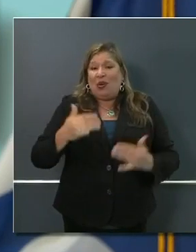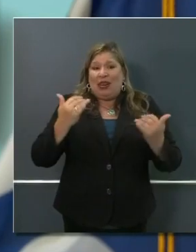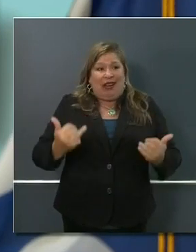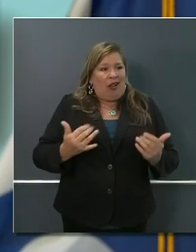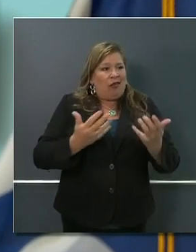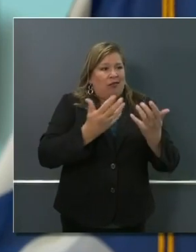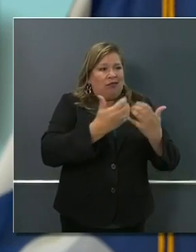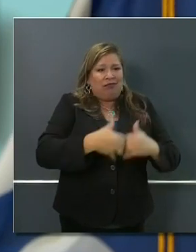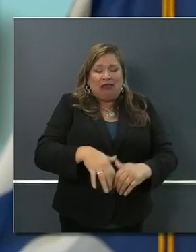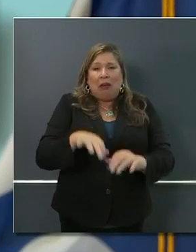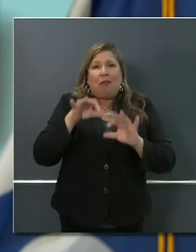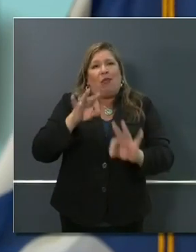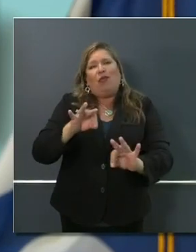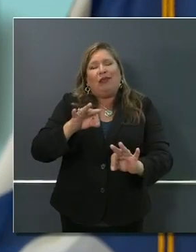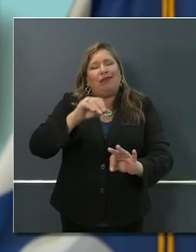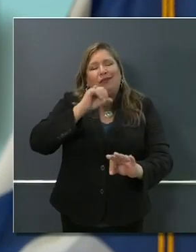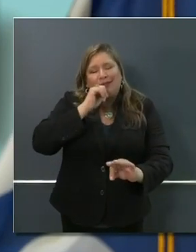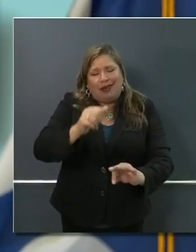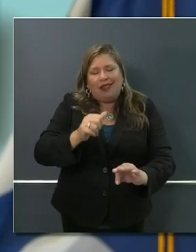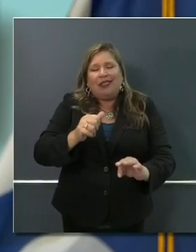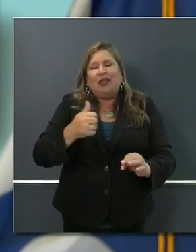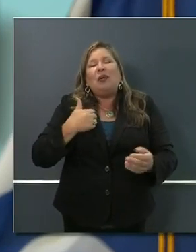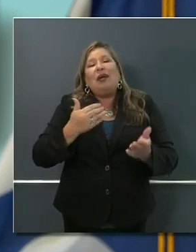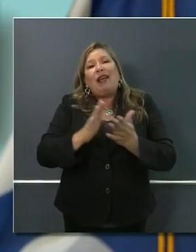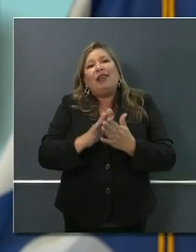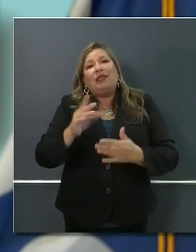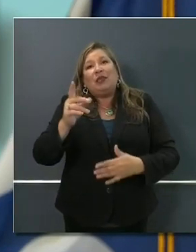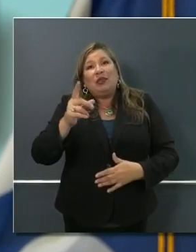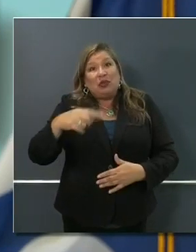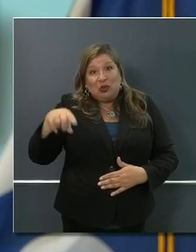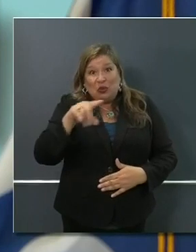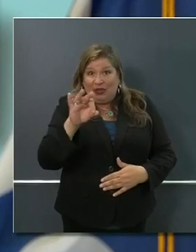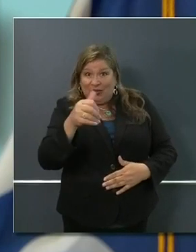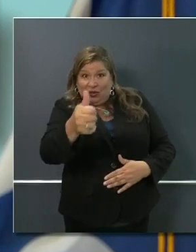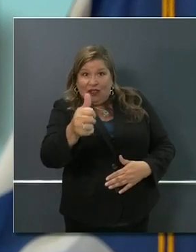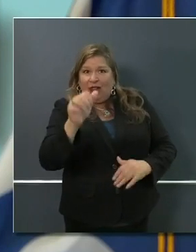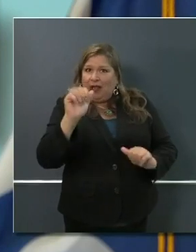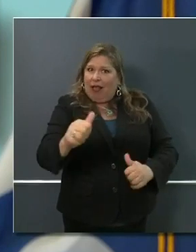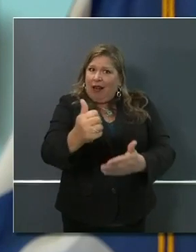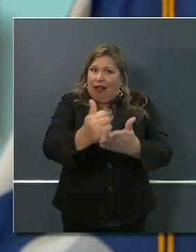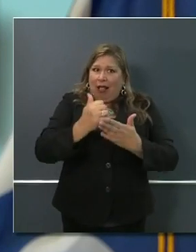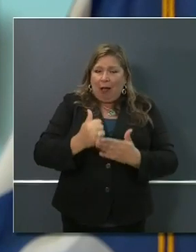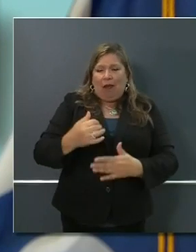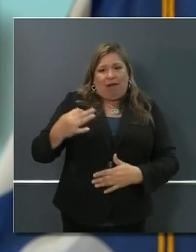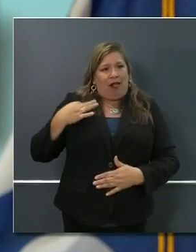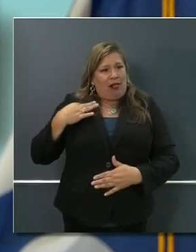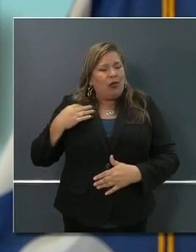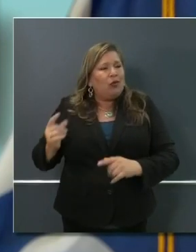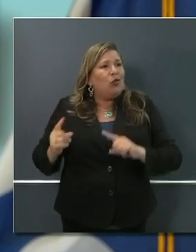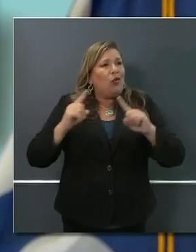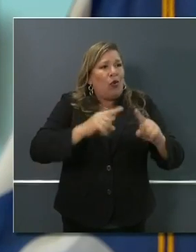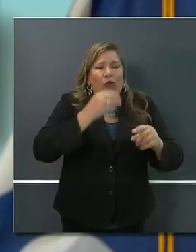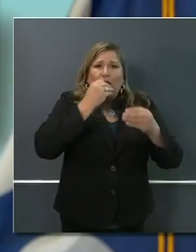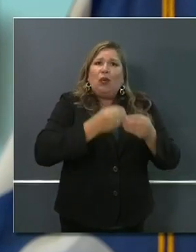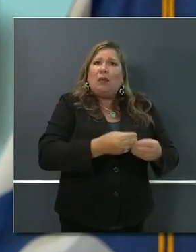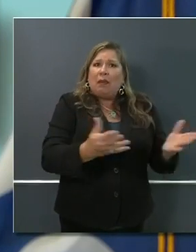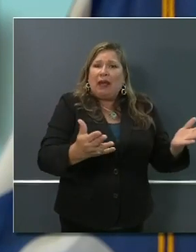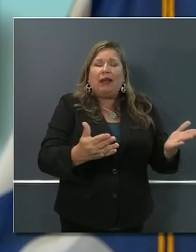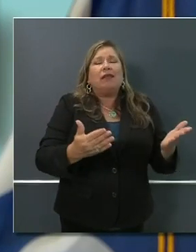as always, ask on you to the extent you are available to help support that cause, to volunteer your time and attention through our